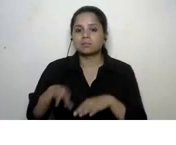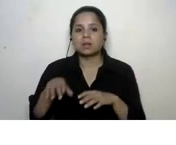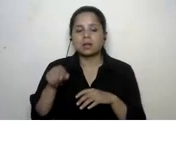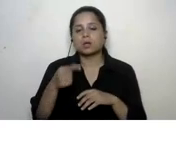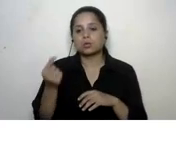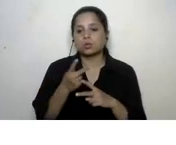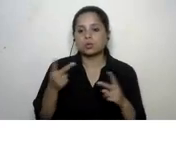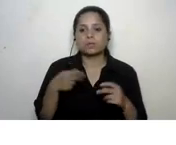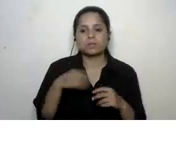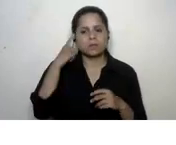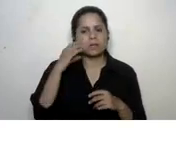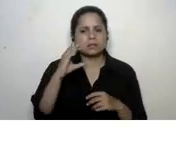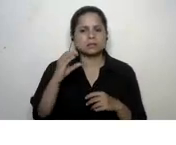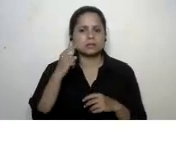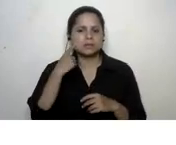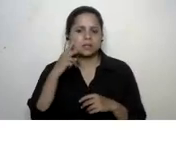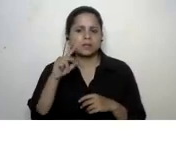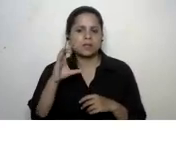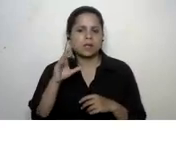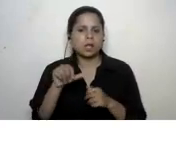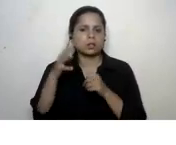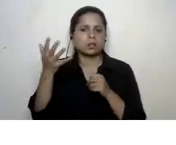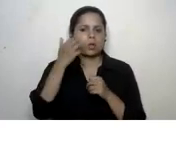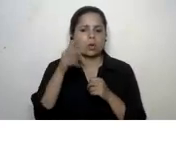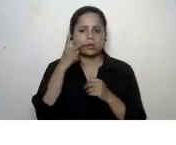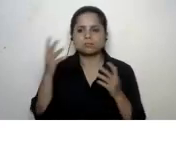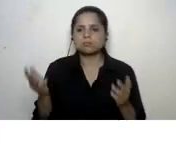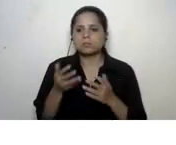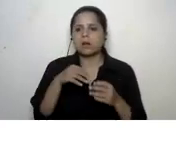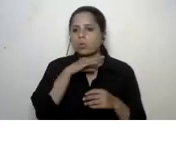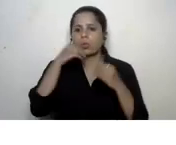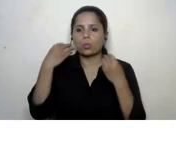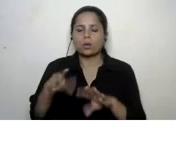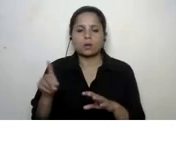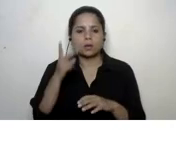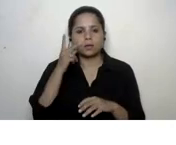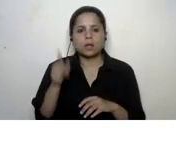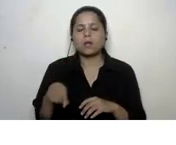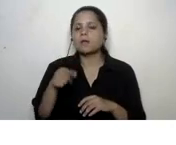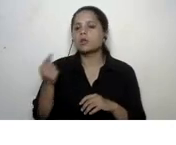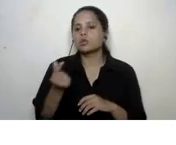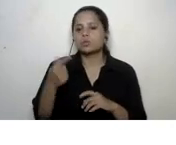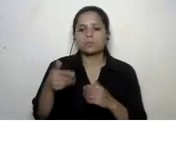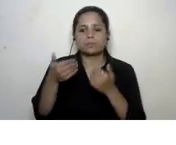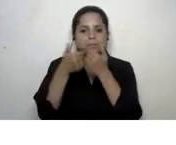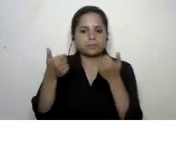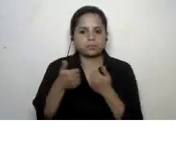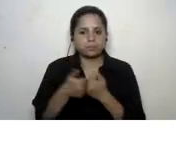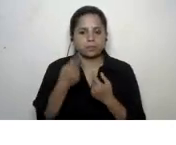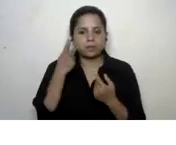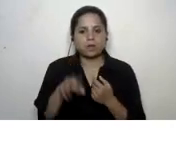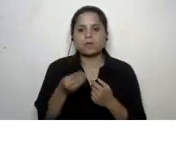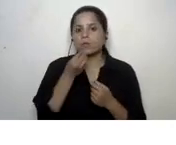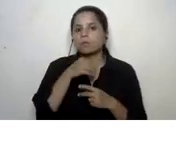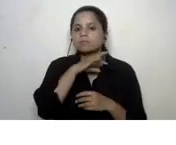civic authorities are trying their best to encourage waste to impose actually waste segregation and composting food